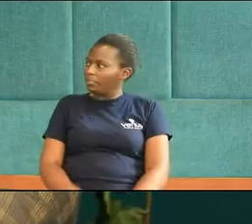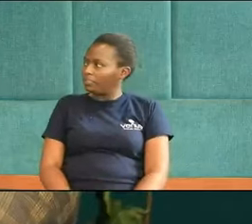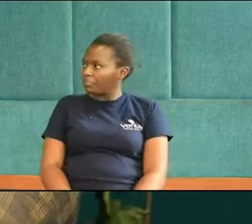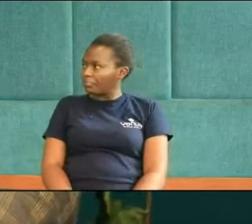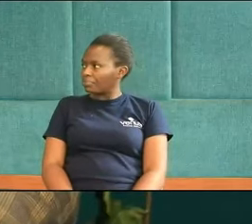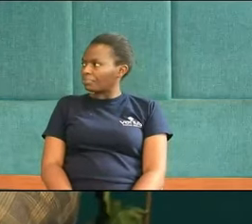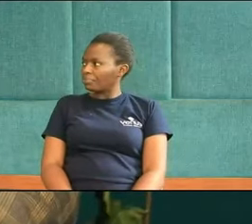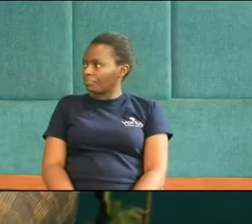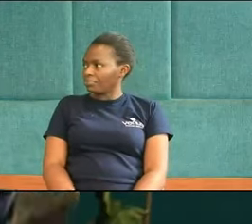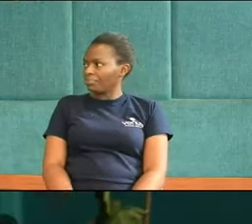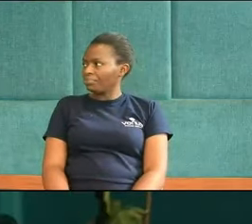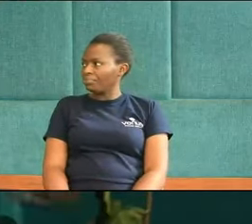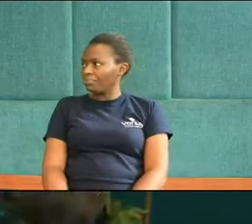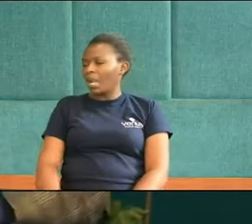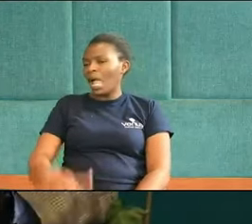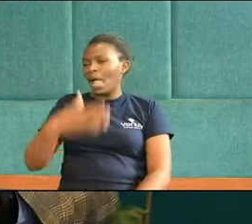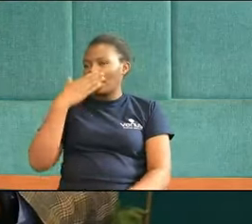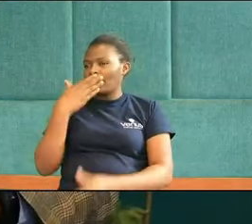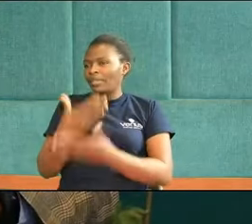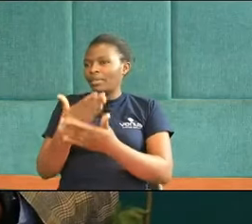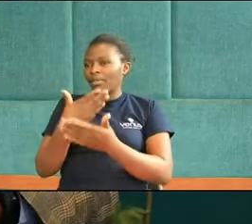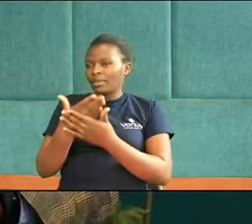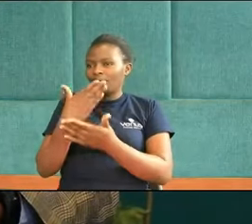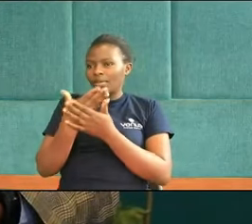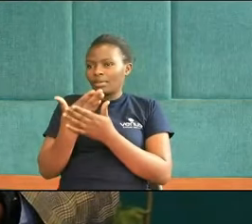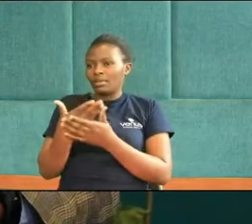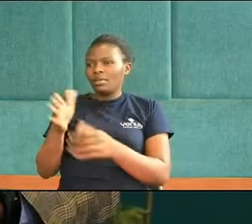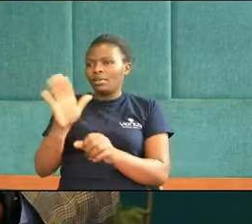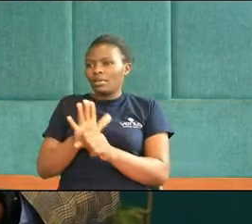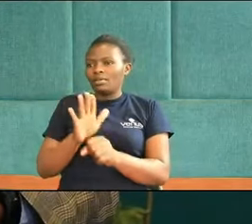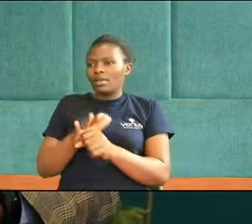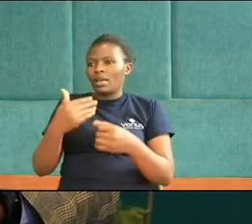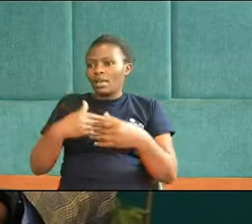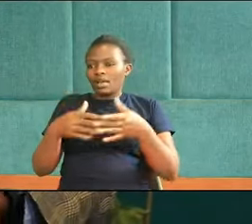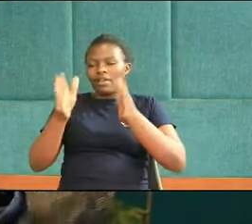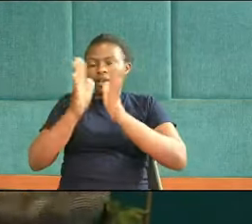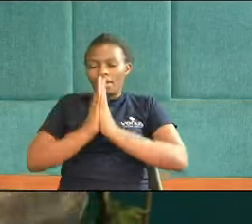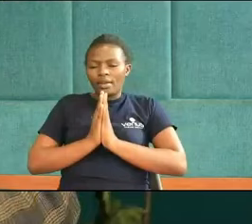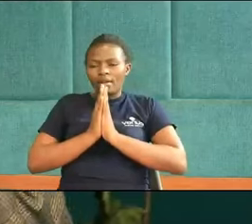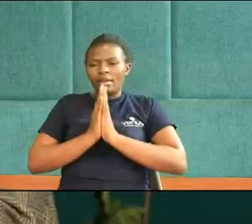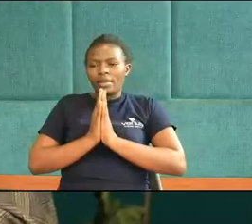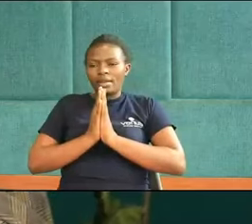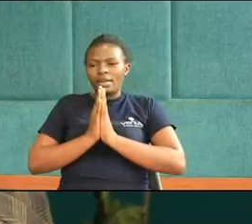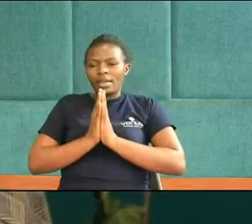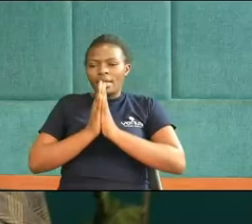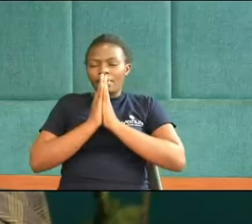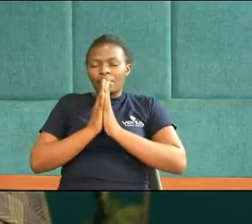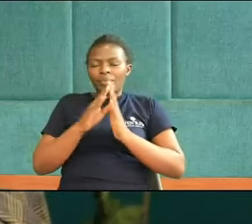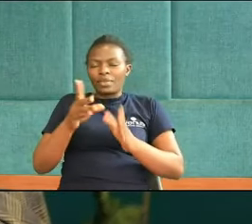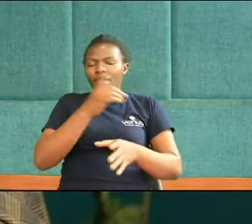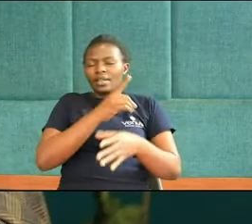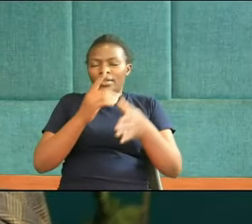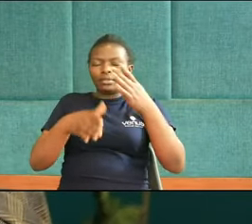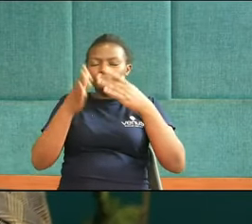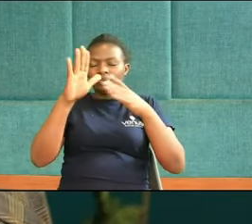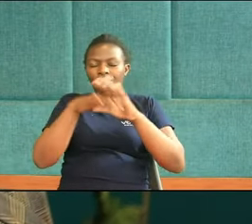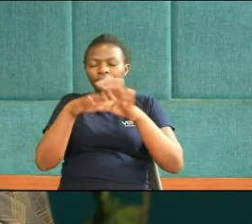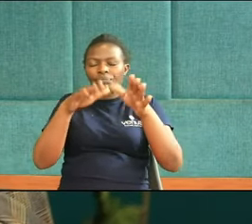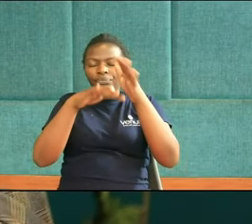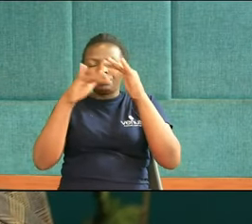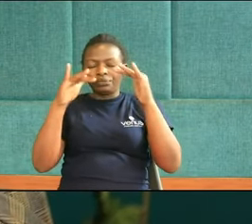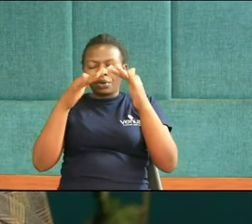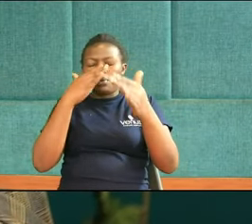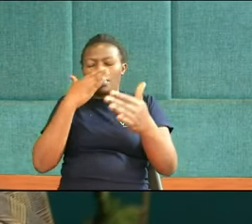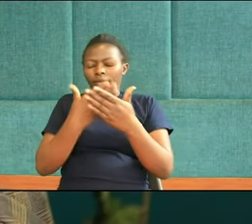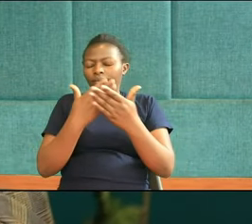We have to stop here Thank you so much And have a lovely Sabbath Let us pray Dear Father in heaven We come before you